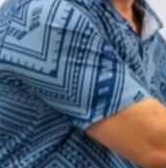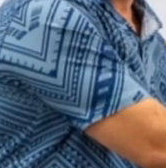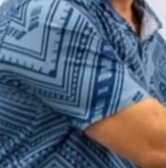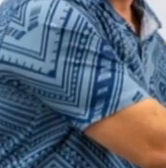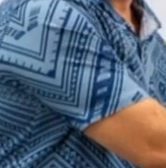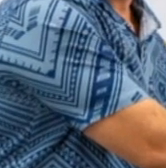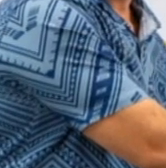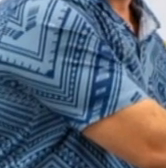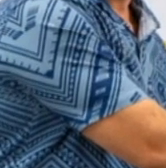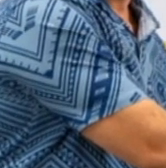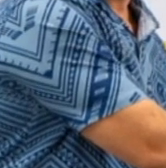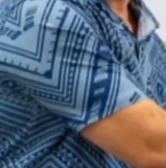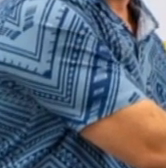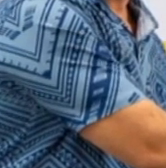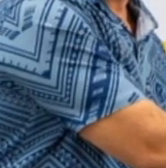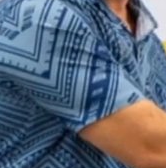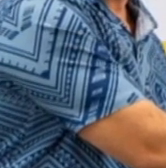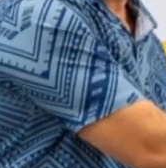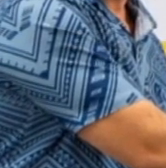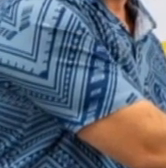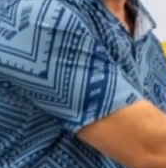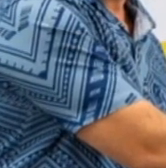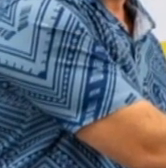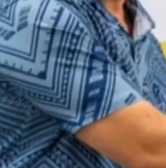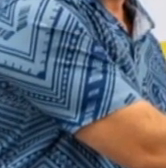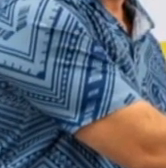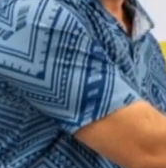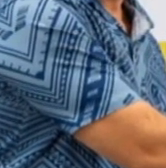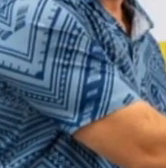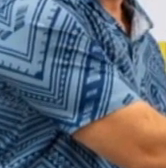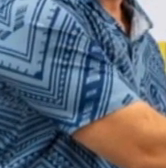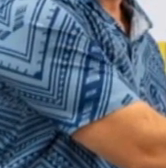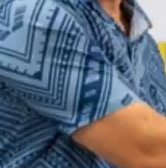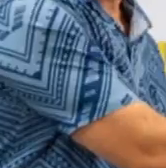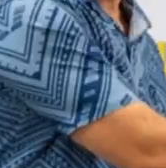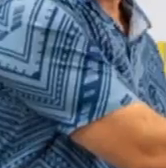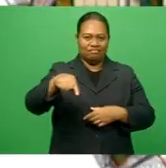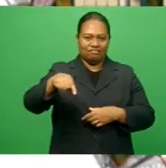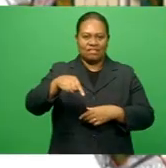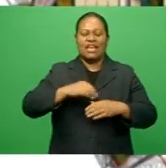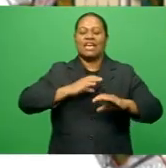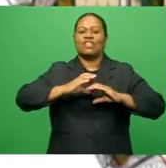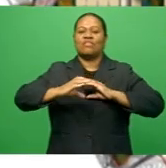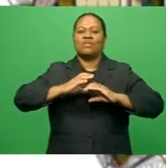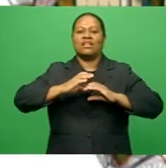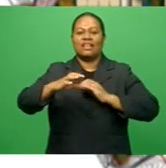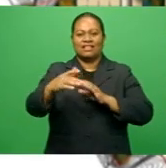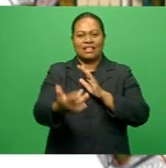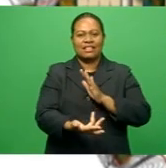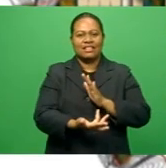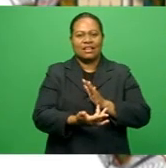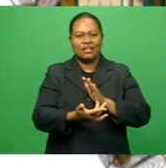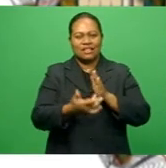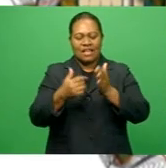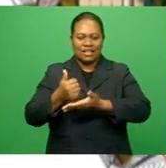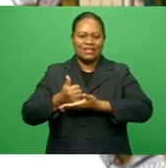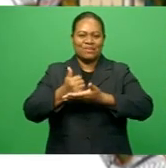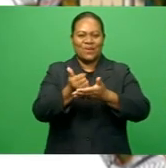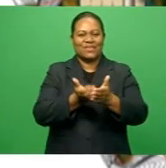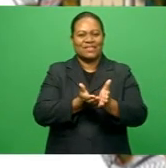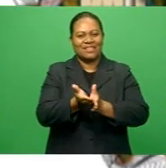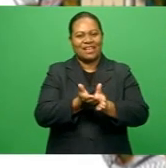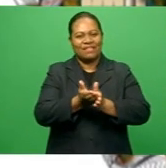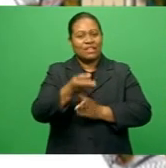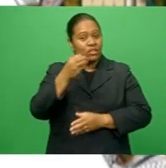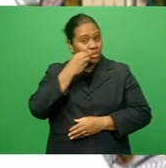of facilitating 15,000 people, state-of-the-art information and communication technology and support services, including a